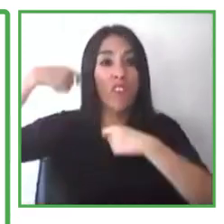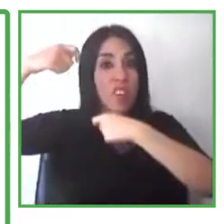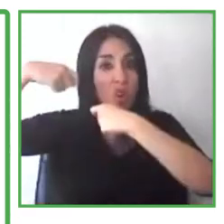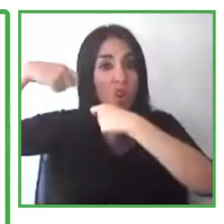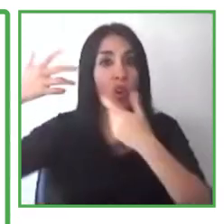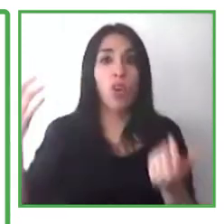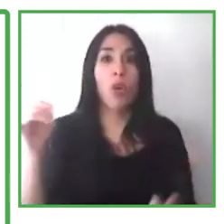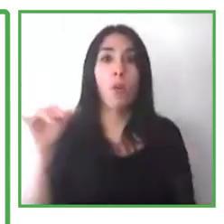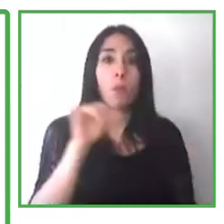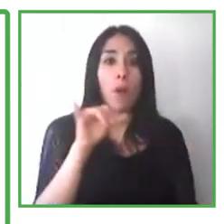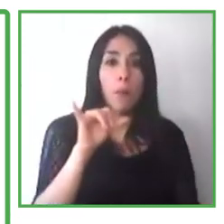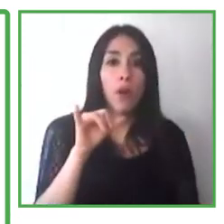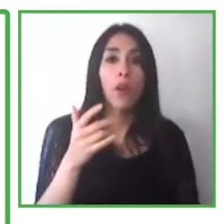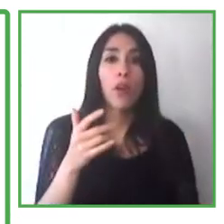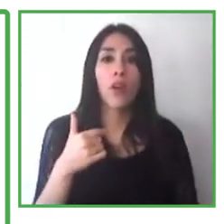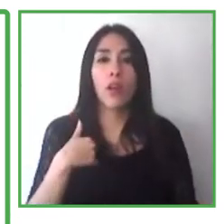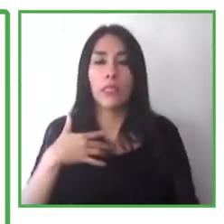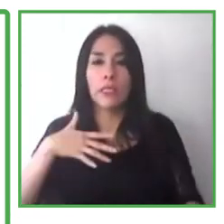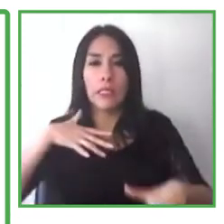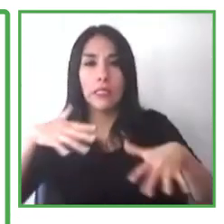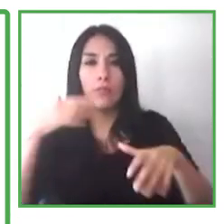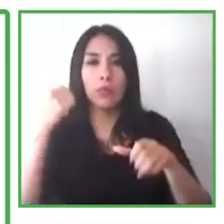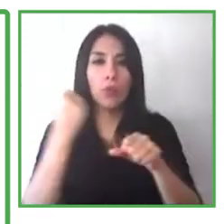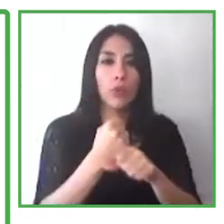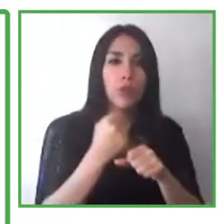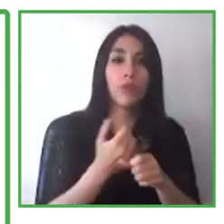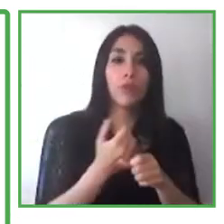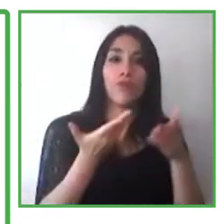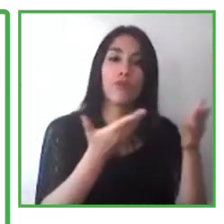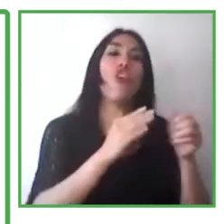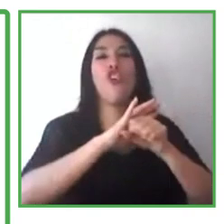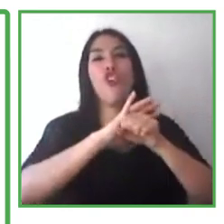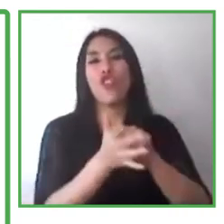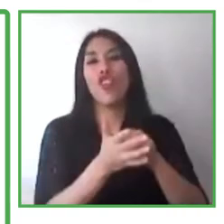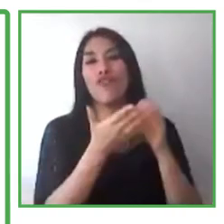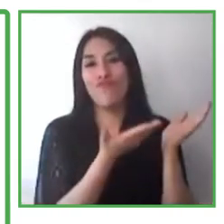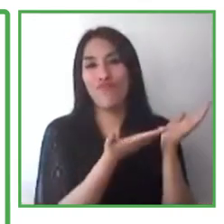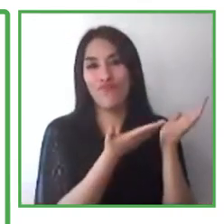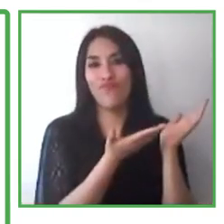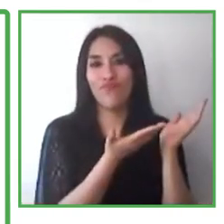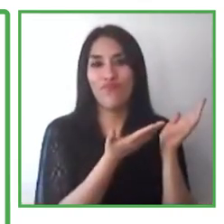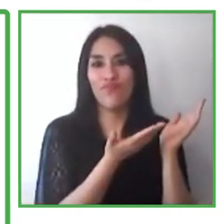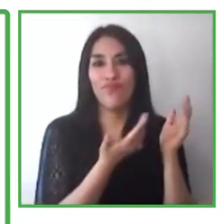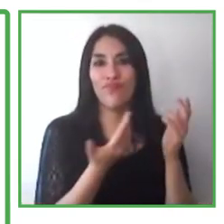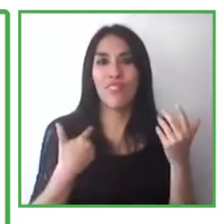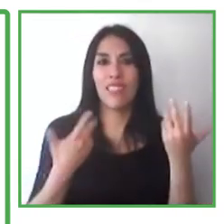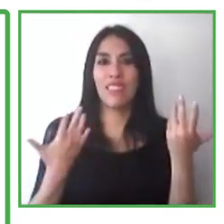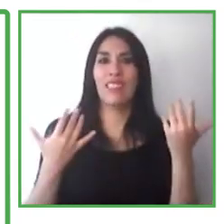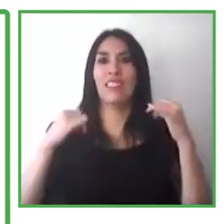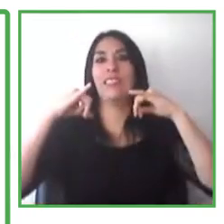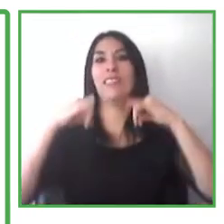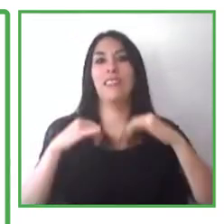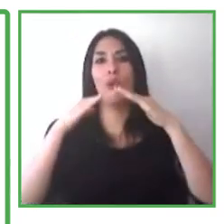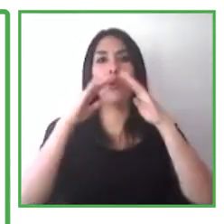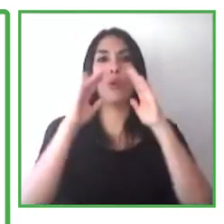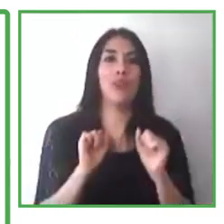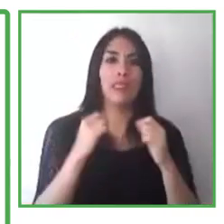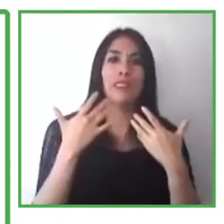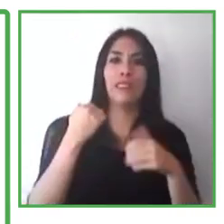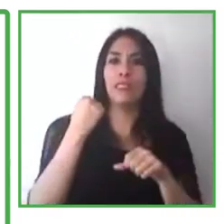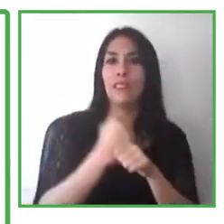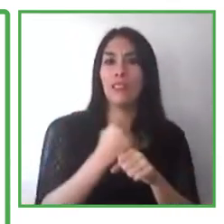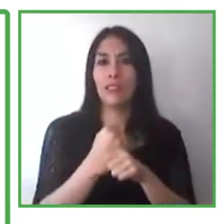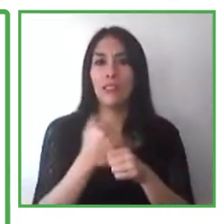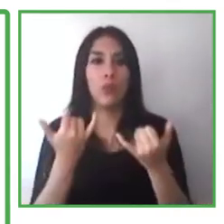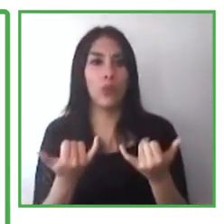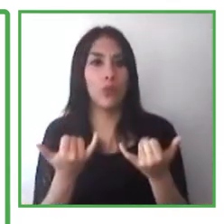remotely. So it's also important to think about how you can manage your workshops